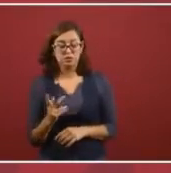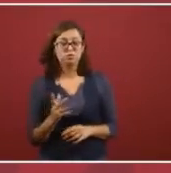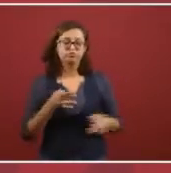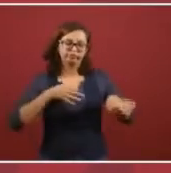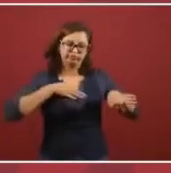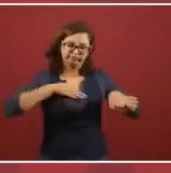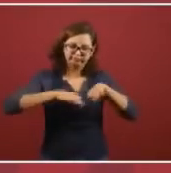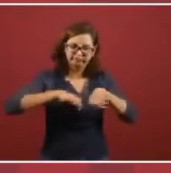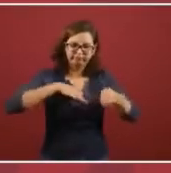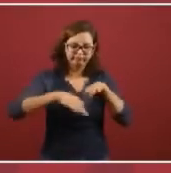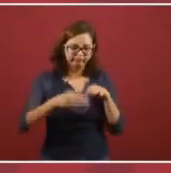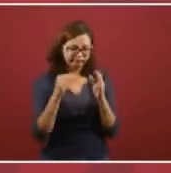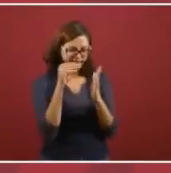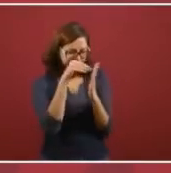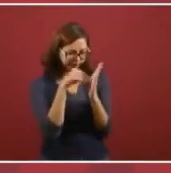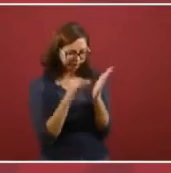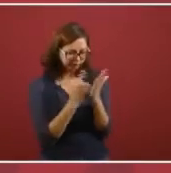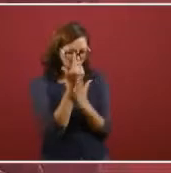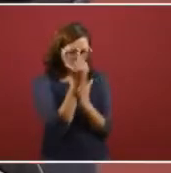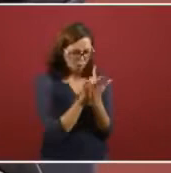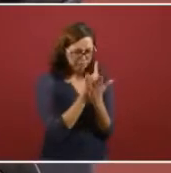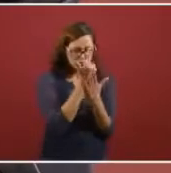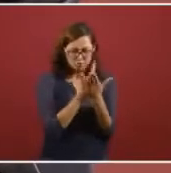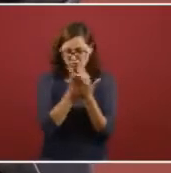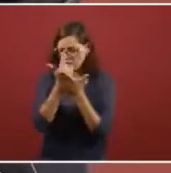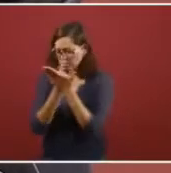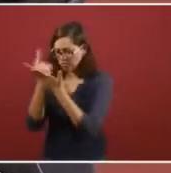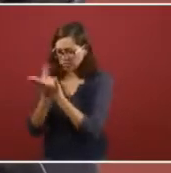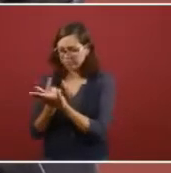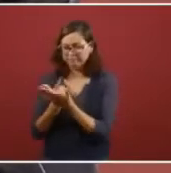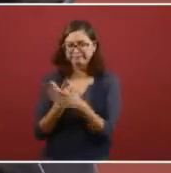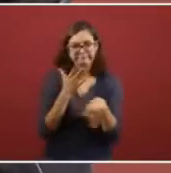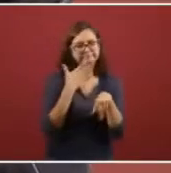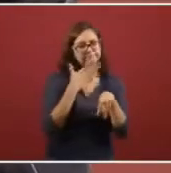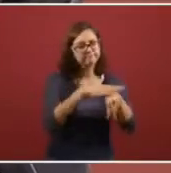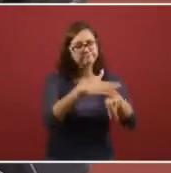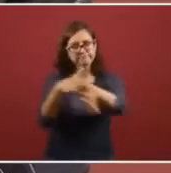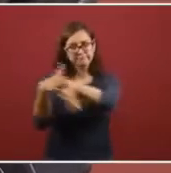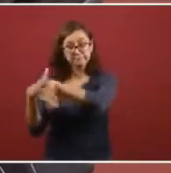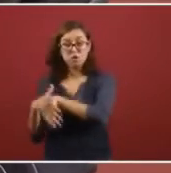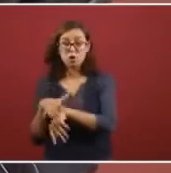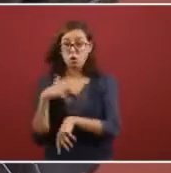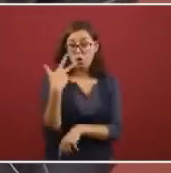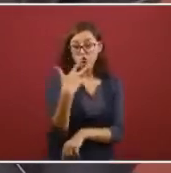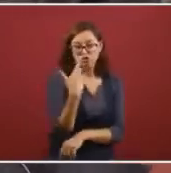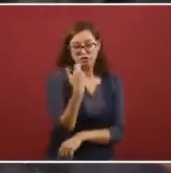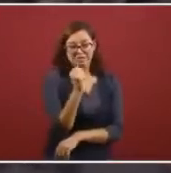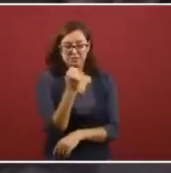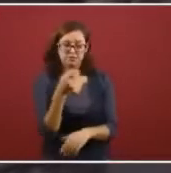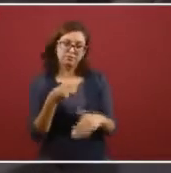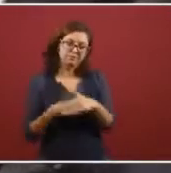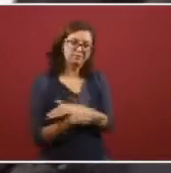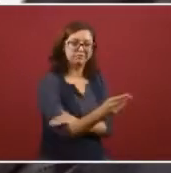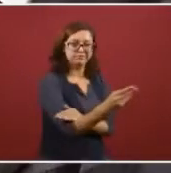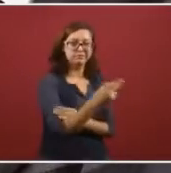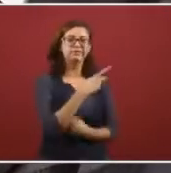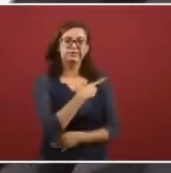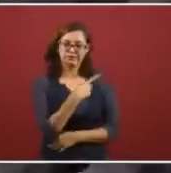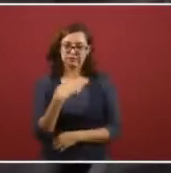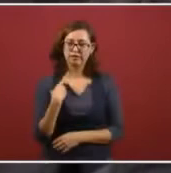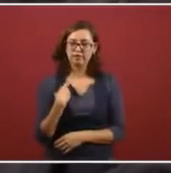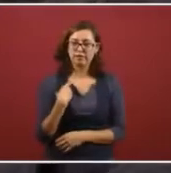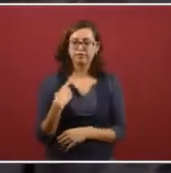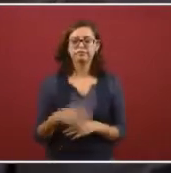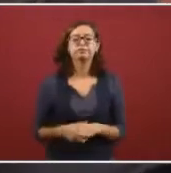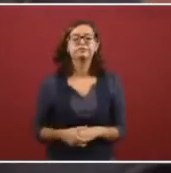is doing this exercise. So, the, so, we